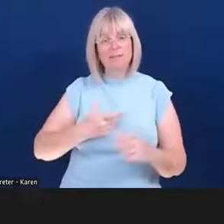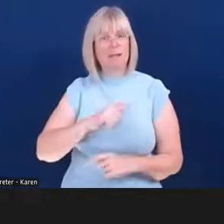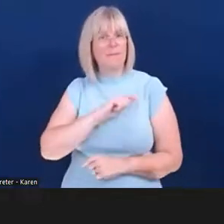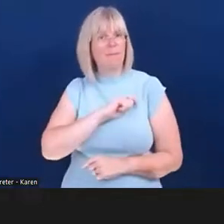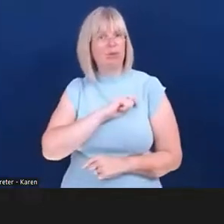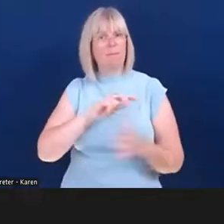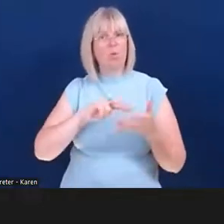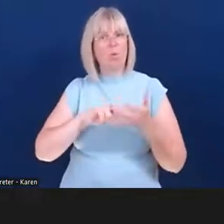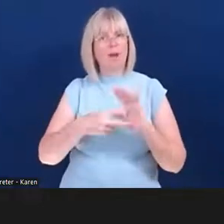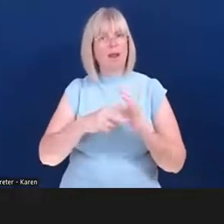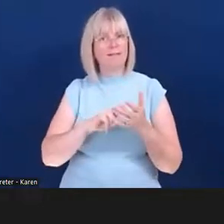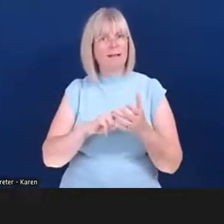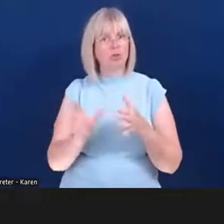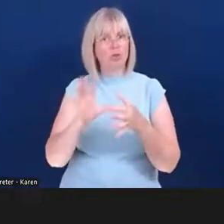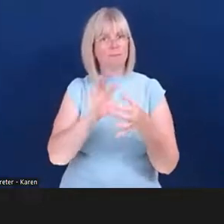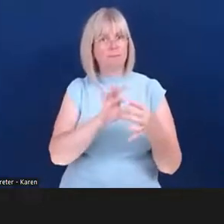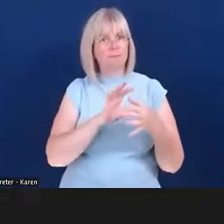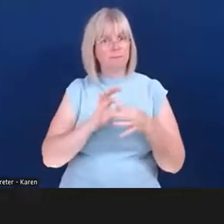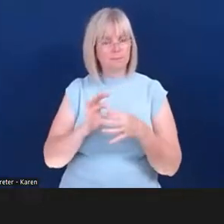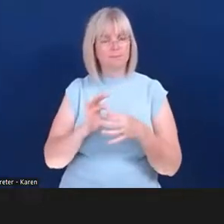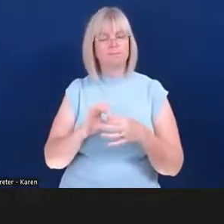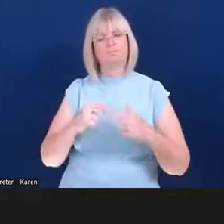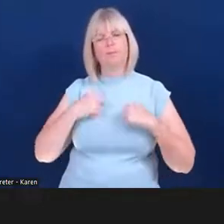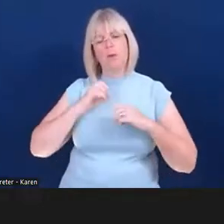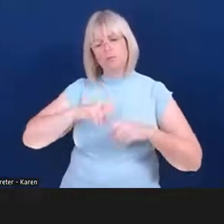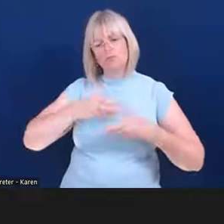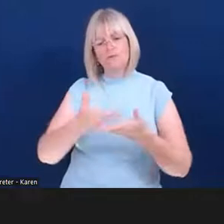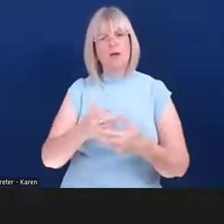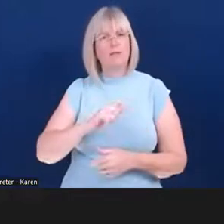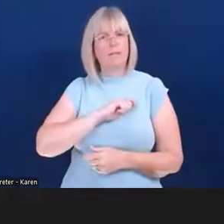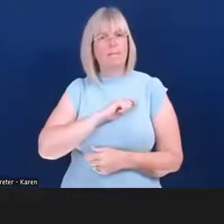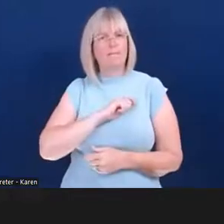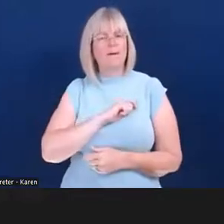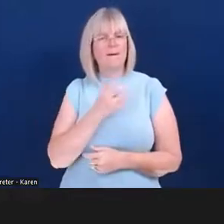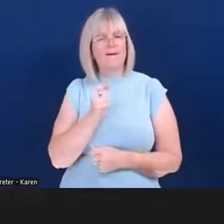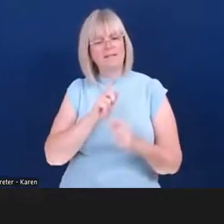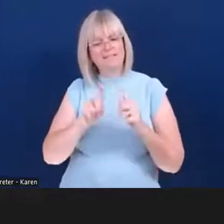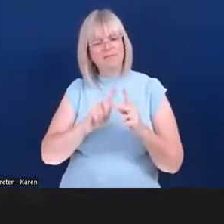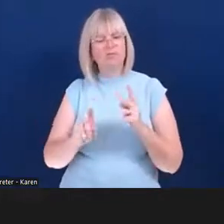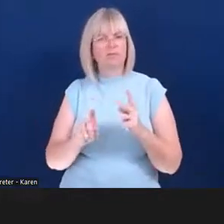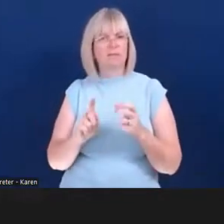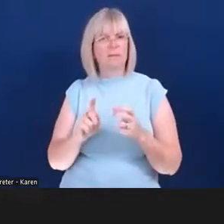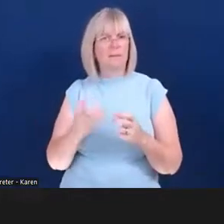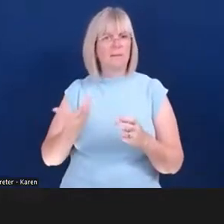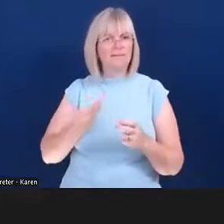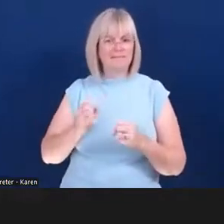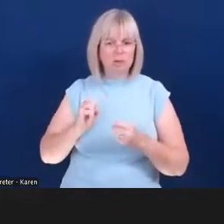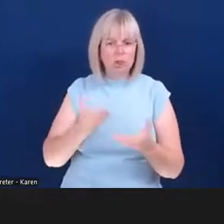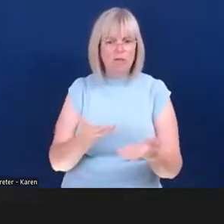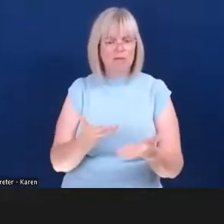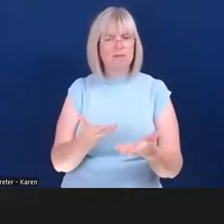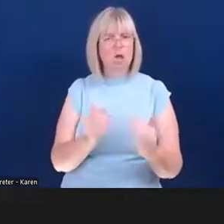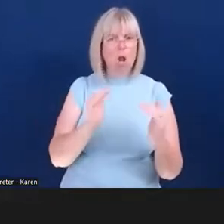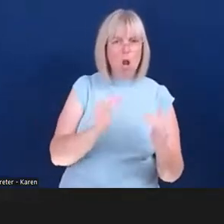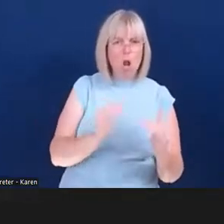And in addition to providing our members with a range of essential business services, low or no cost, an important